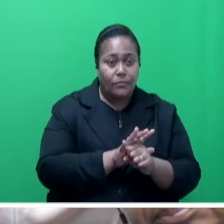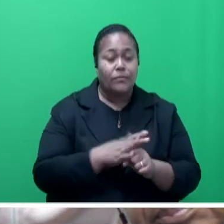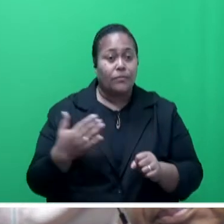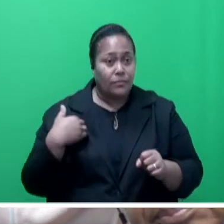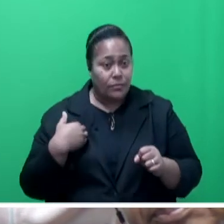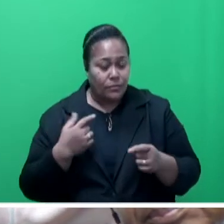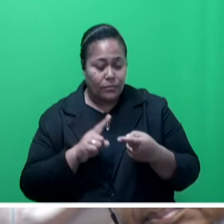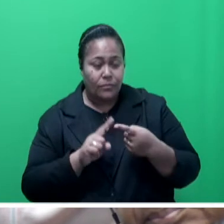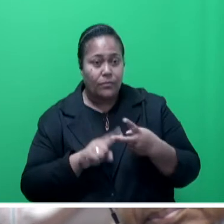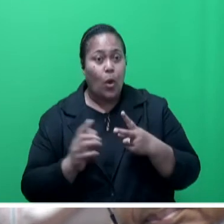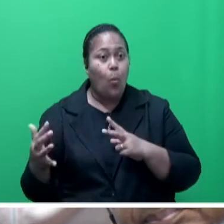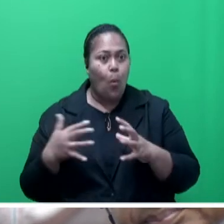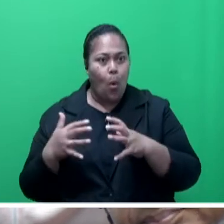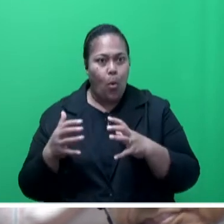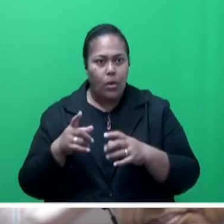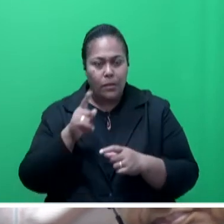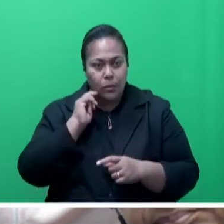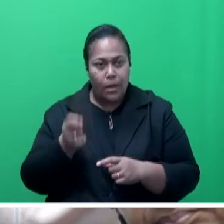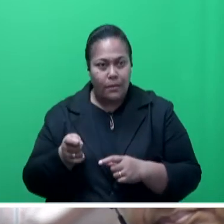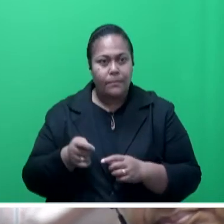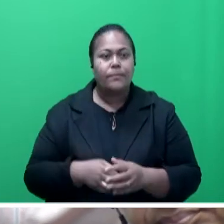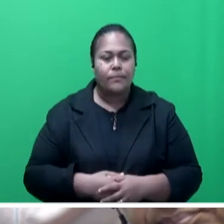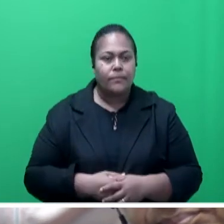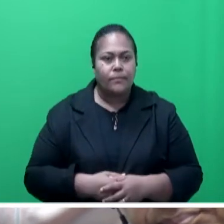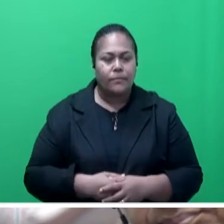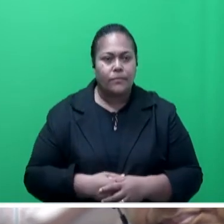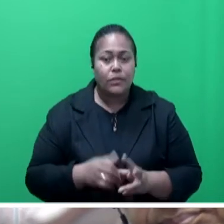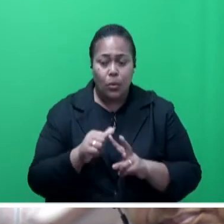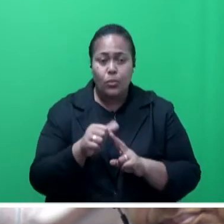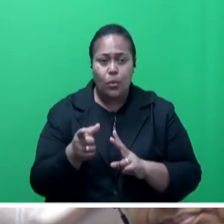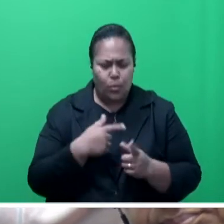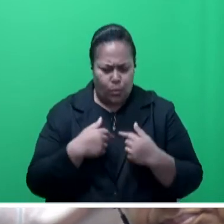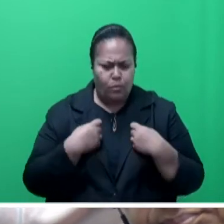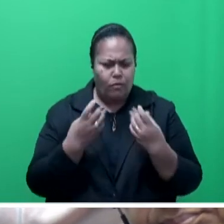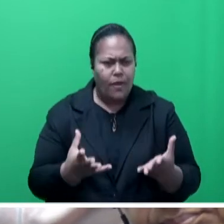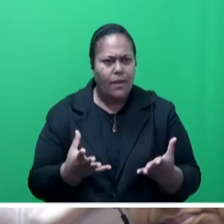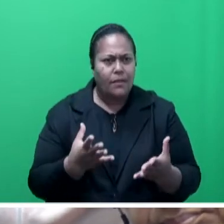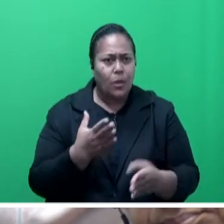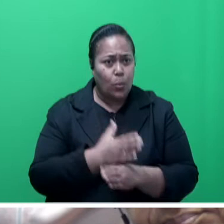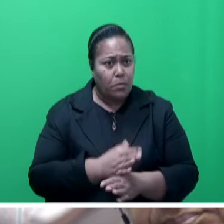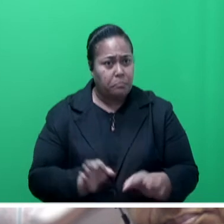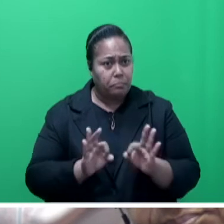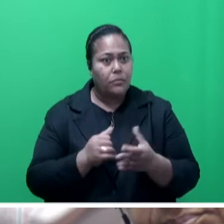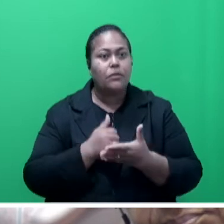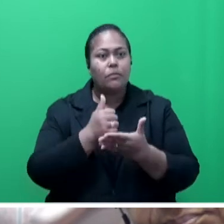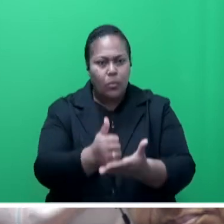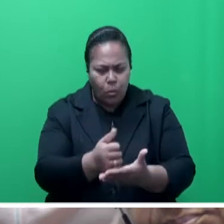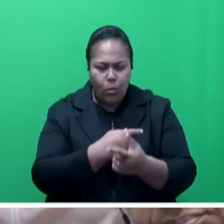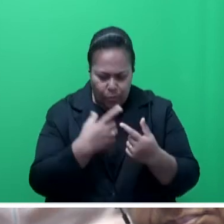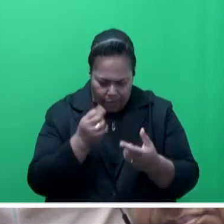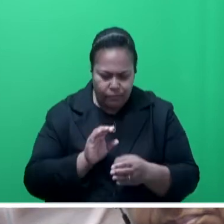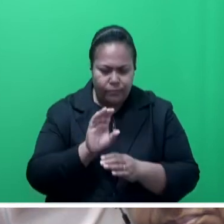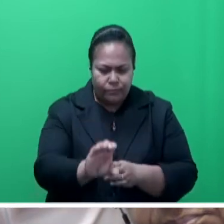war in Ukraine. Sir, of course, we've provided the unemployment support in respect of how we've helped people meet the cost